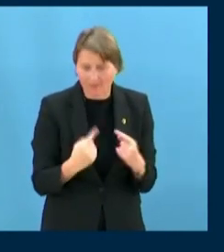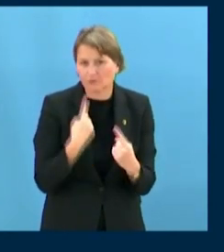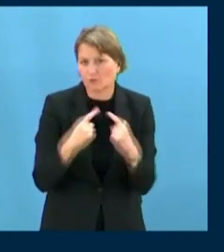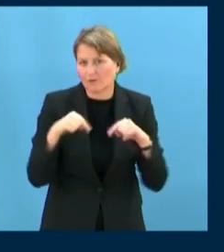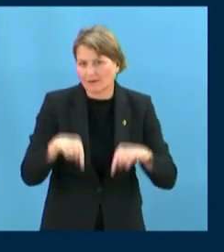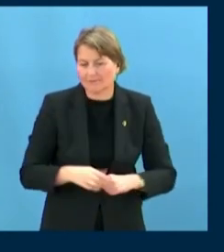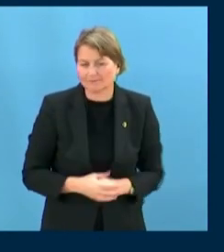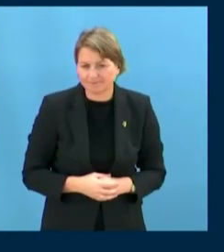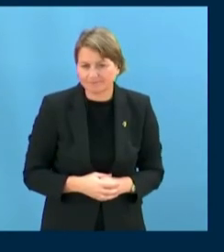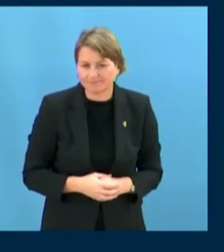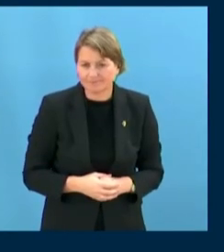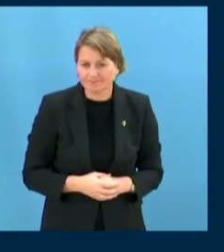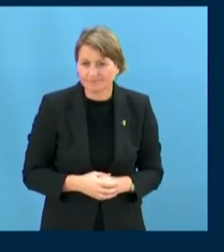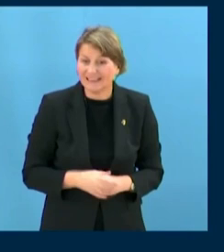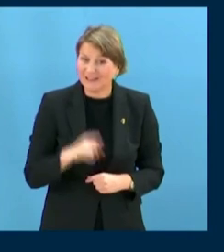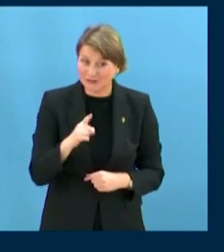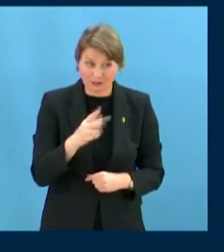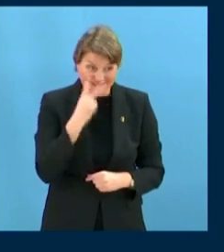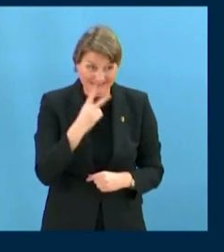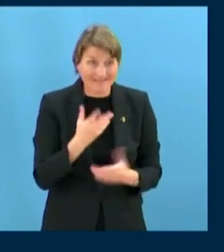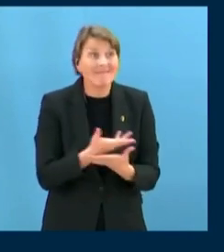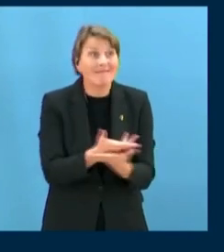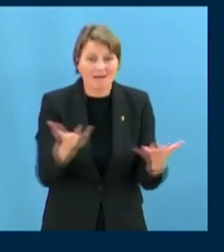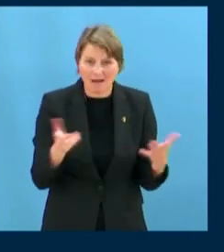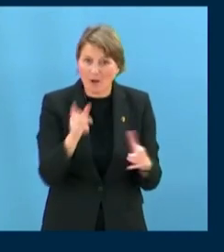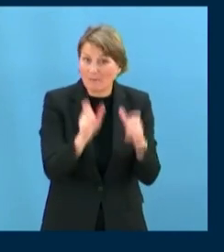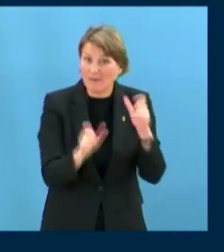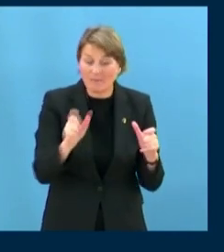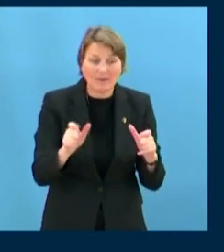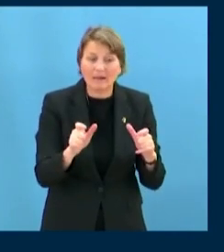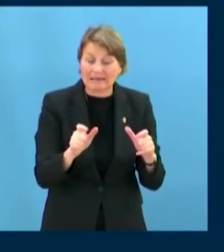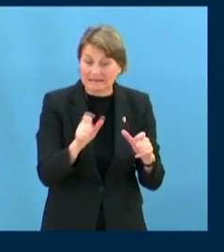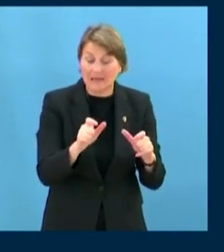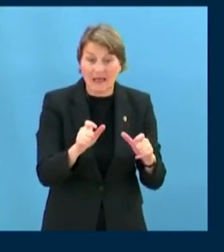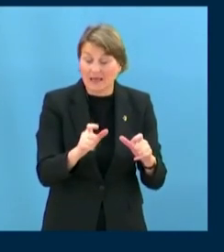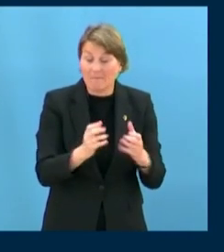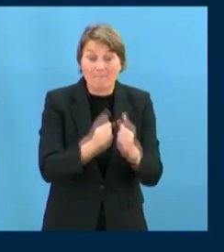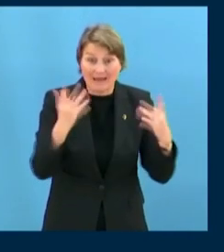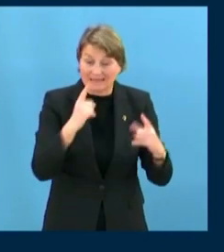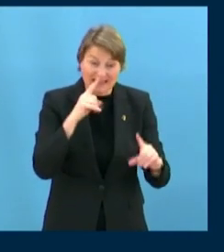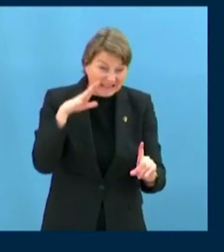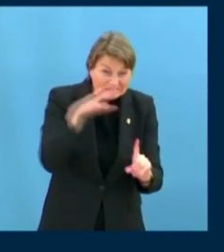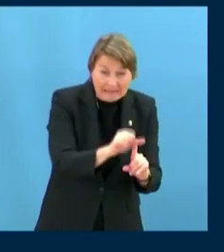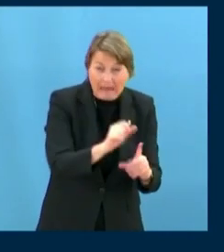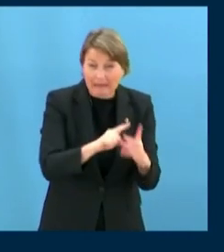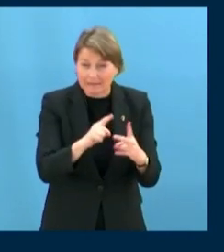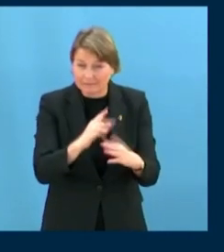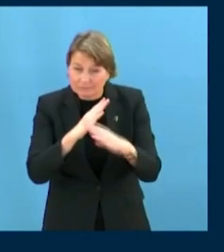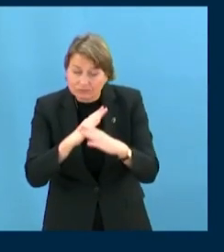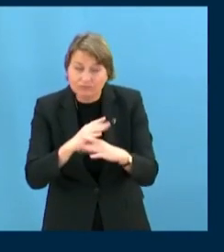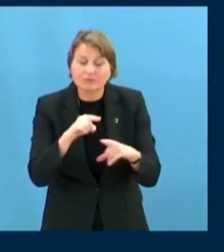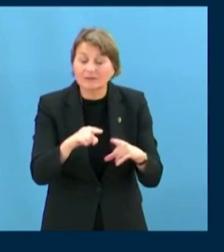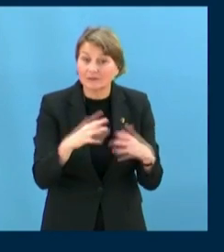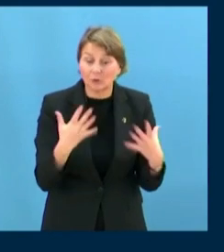have become a global phenomenon with increased attacks, intimidation and harassment against human rights